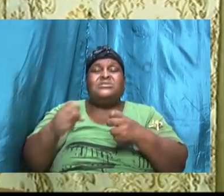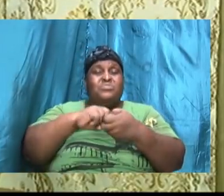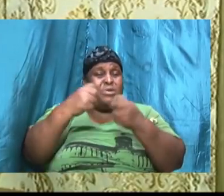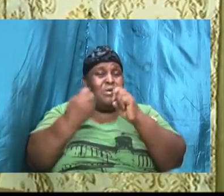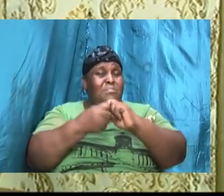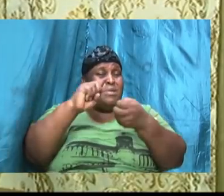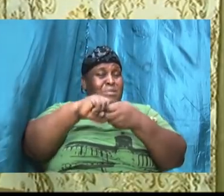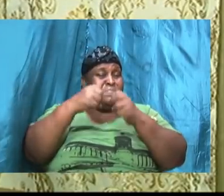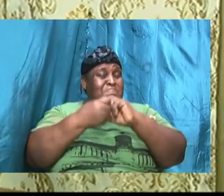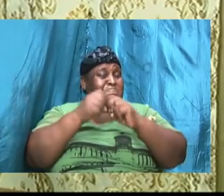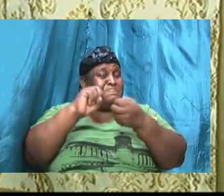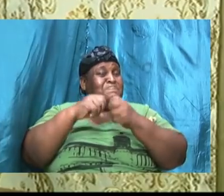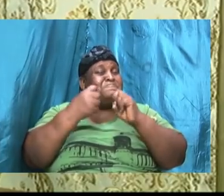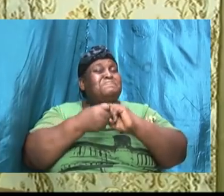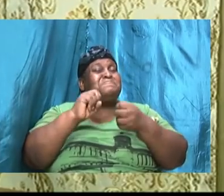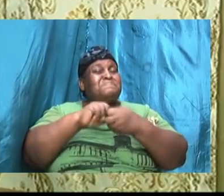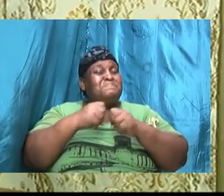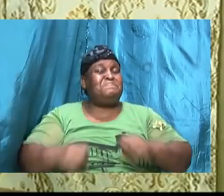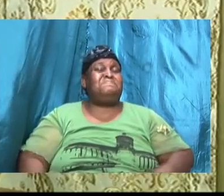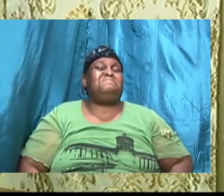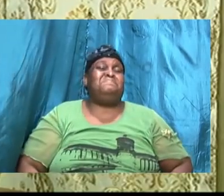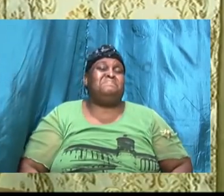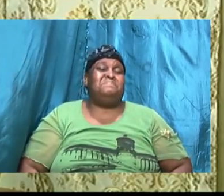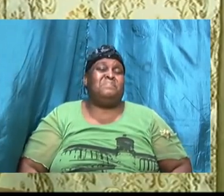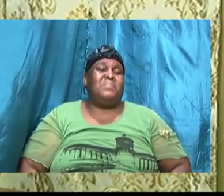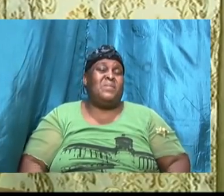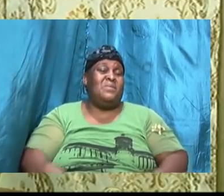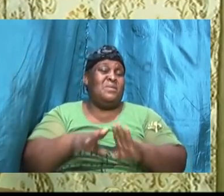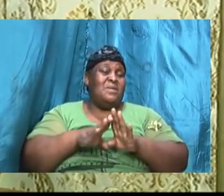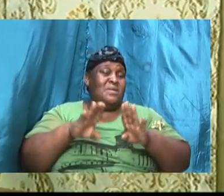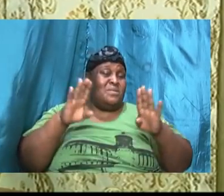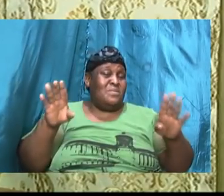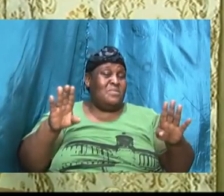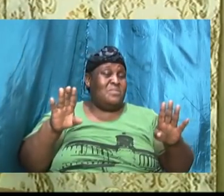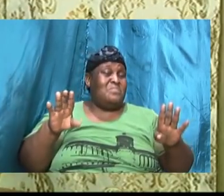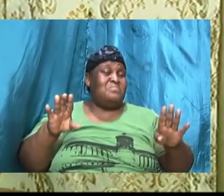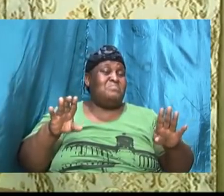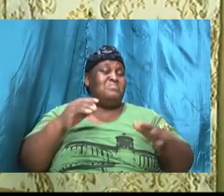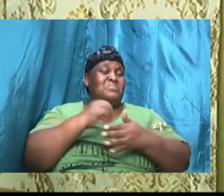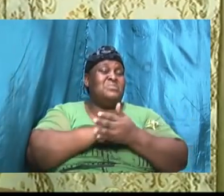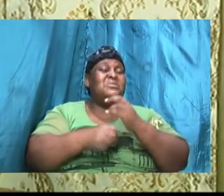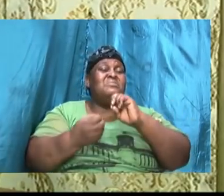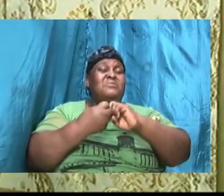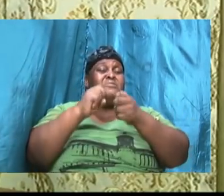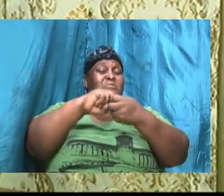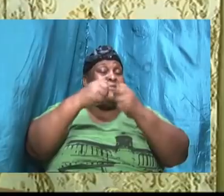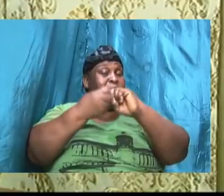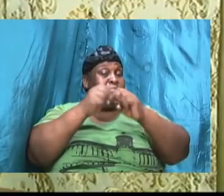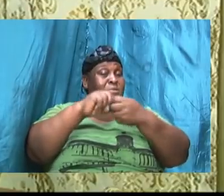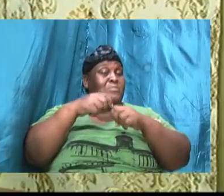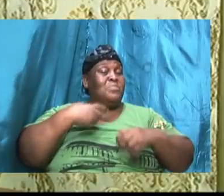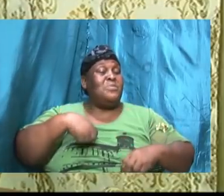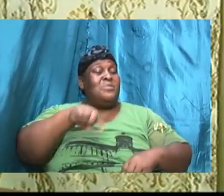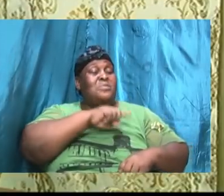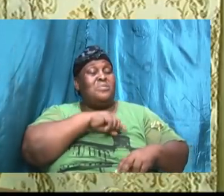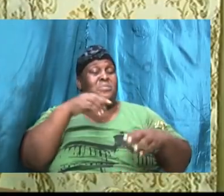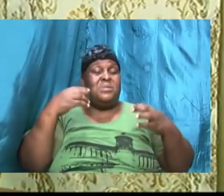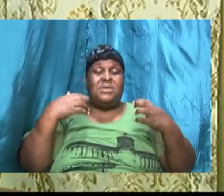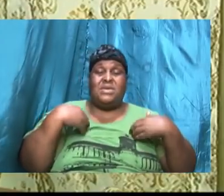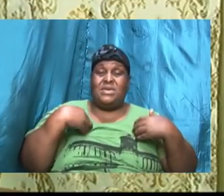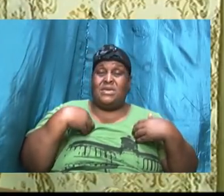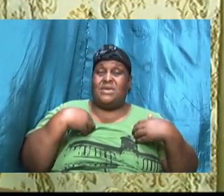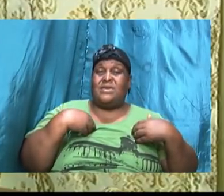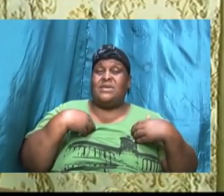like when I opened I said that some of the struggles that we have are